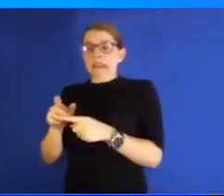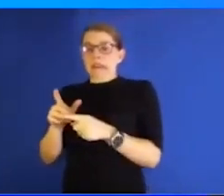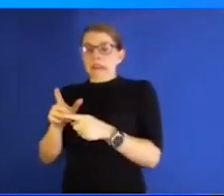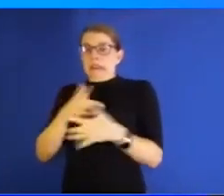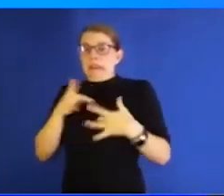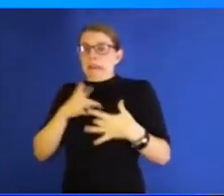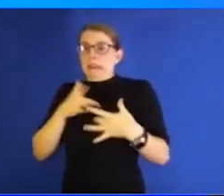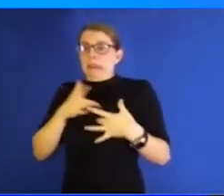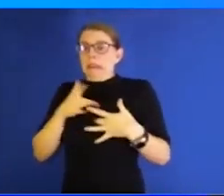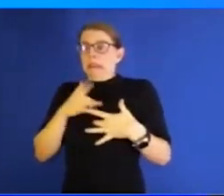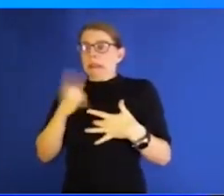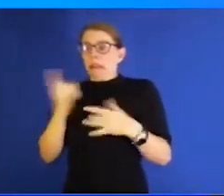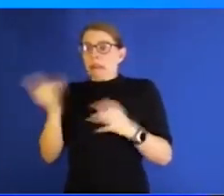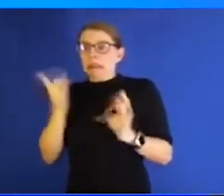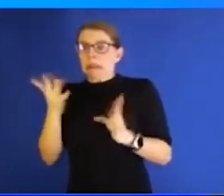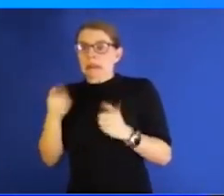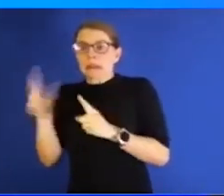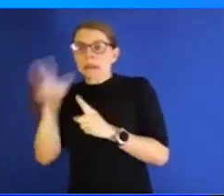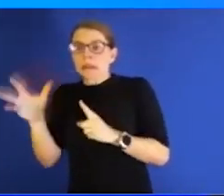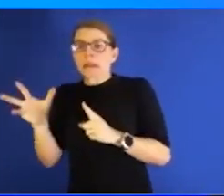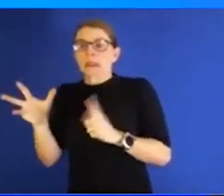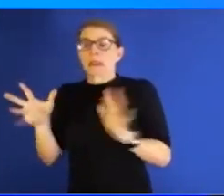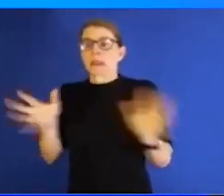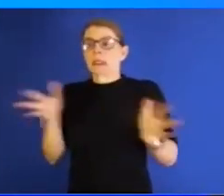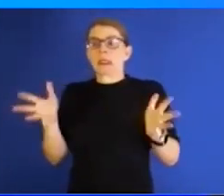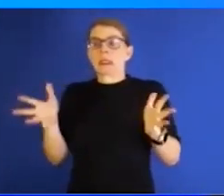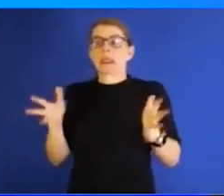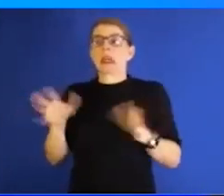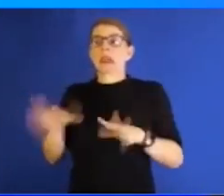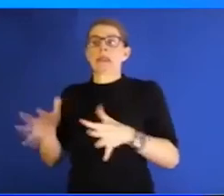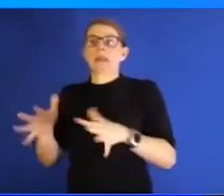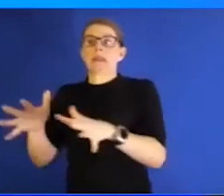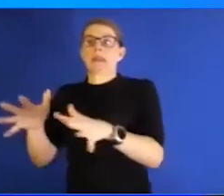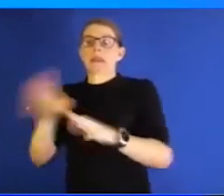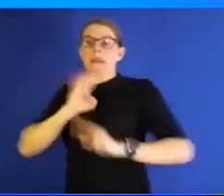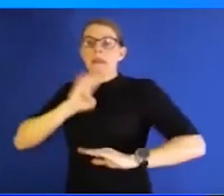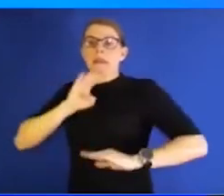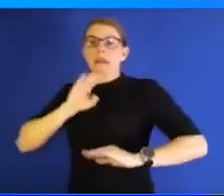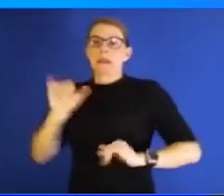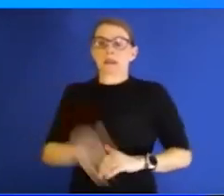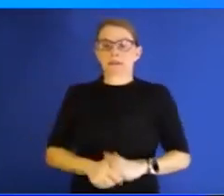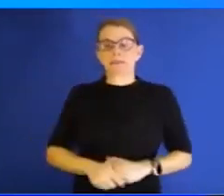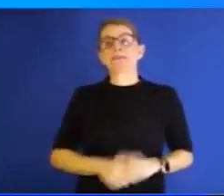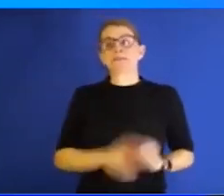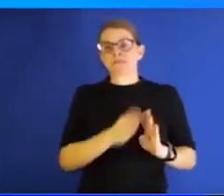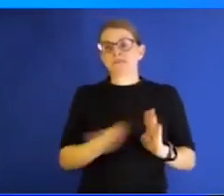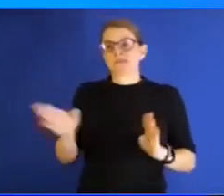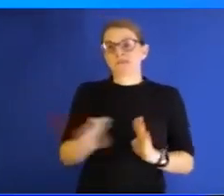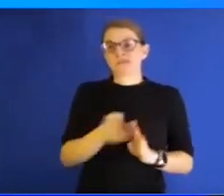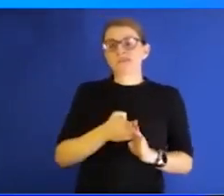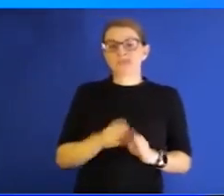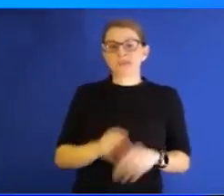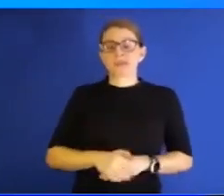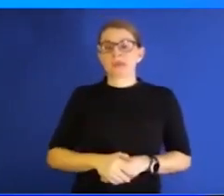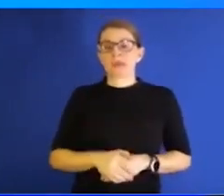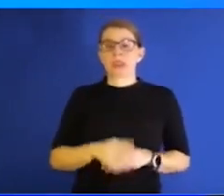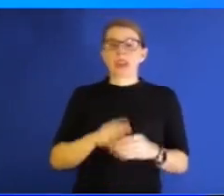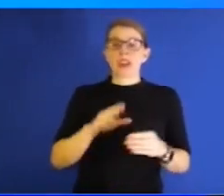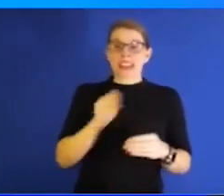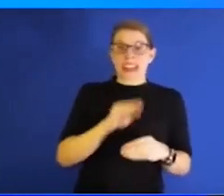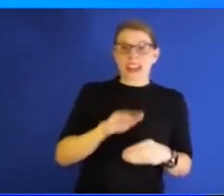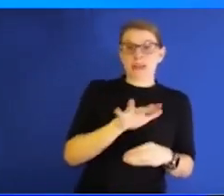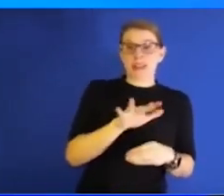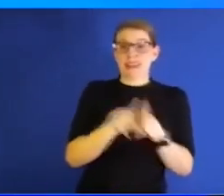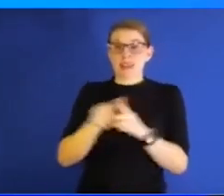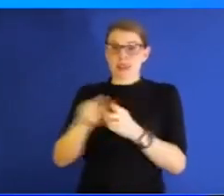something terrible is going to happen. And that's a lot of anxiety and frustration to deal with on a campus and in a community. And I would say all in all,